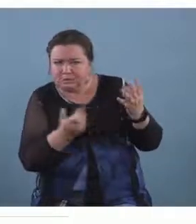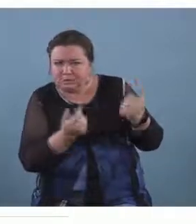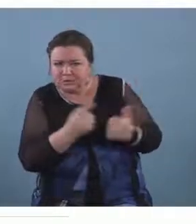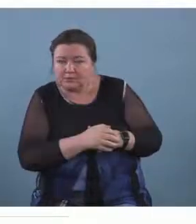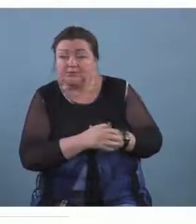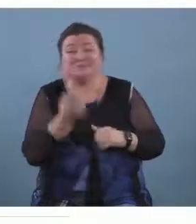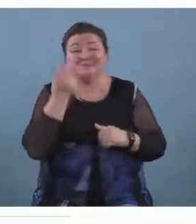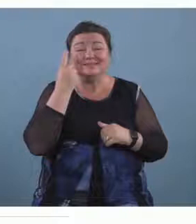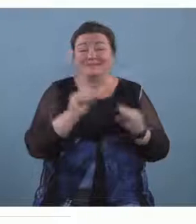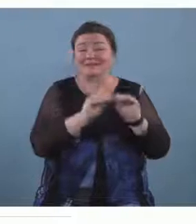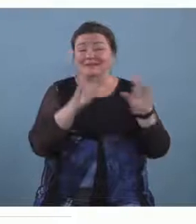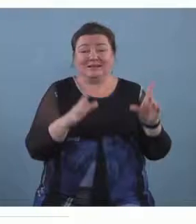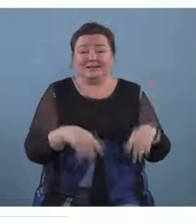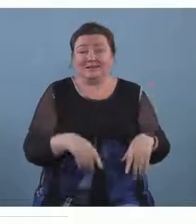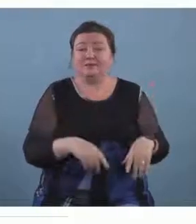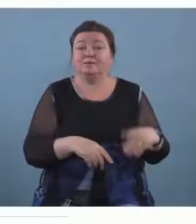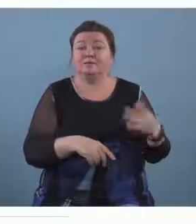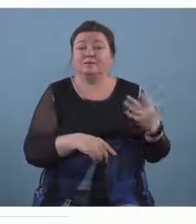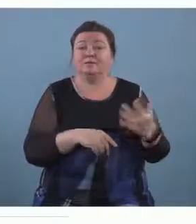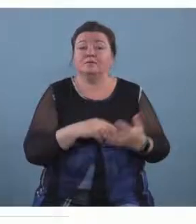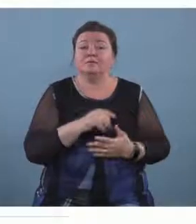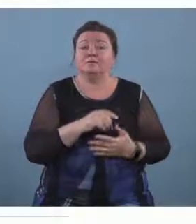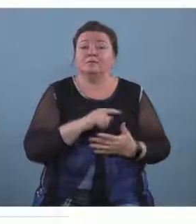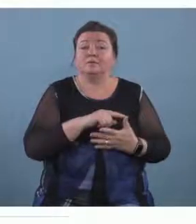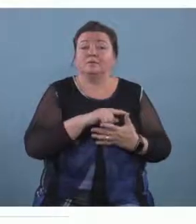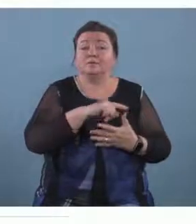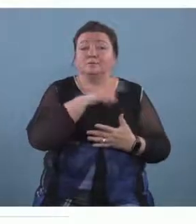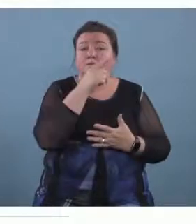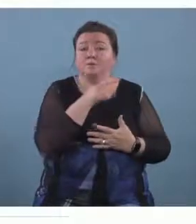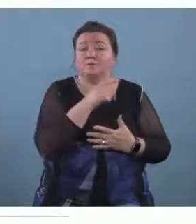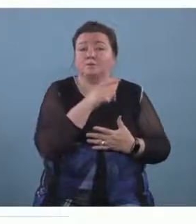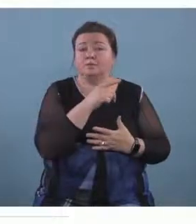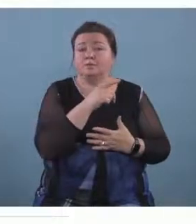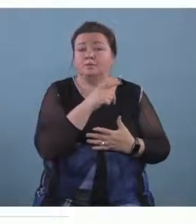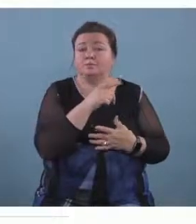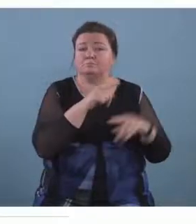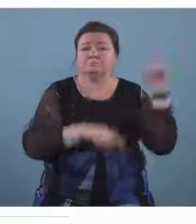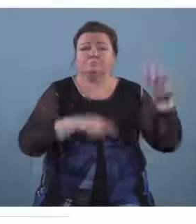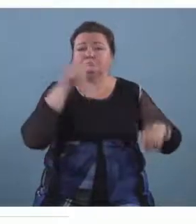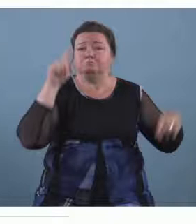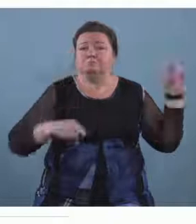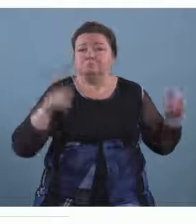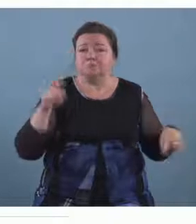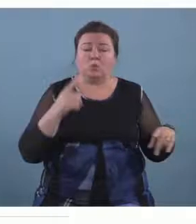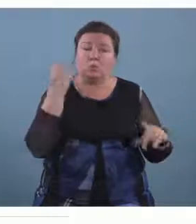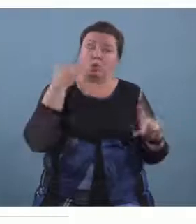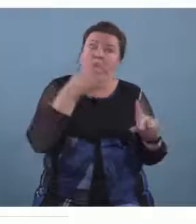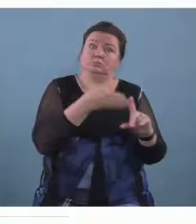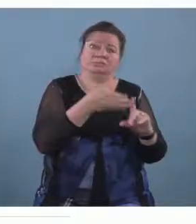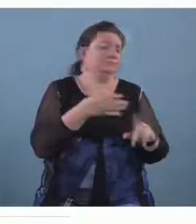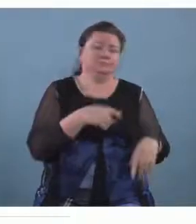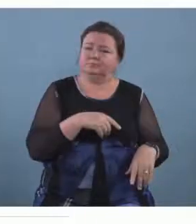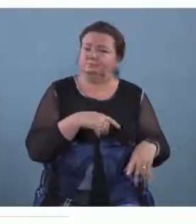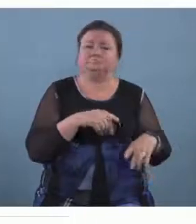see here that um there's no real preference um we only